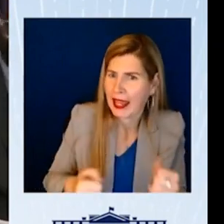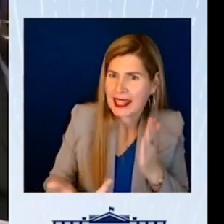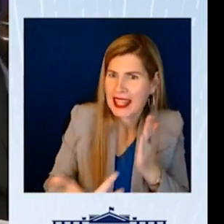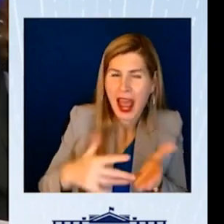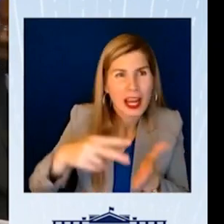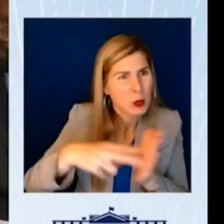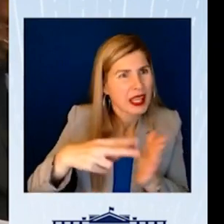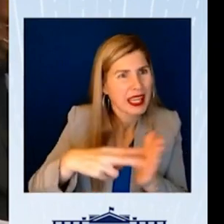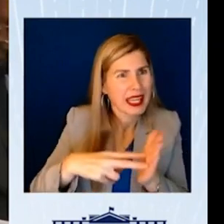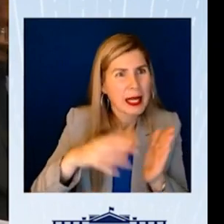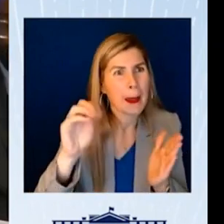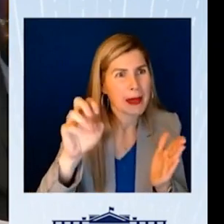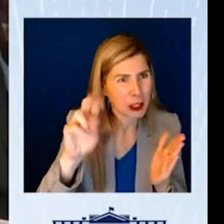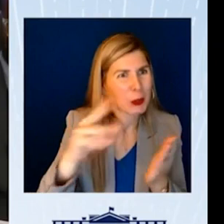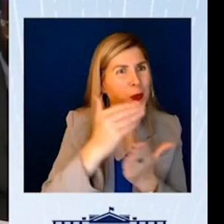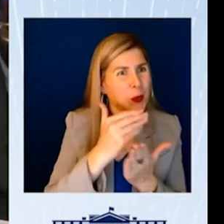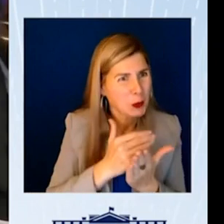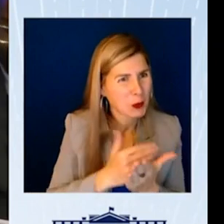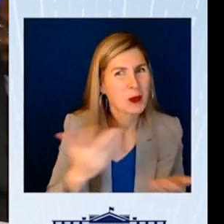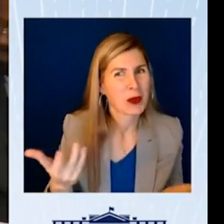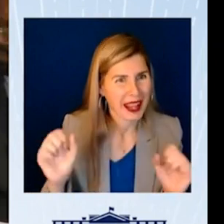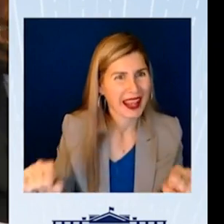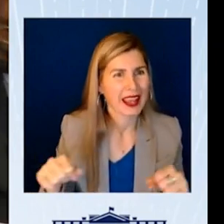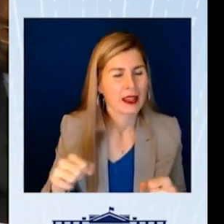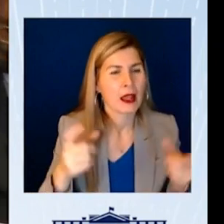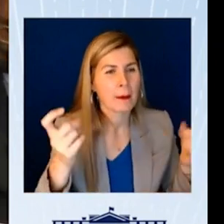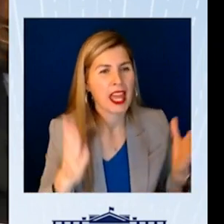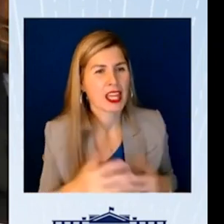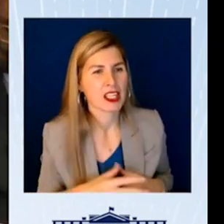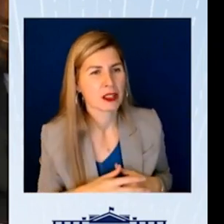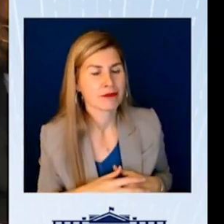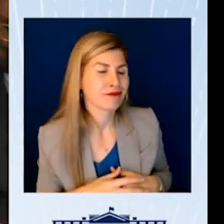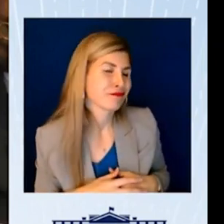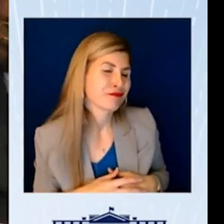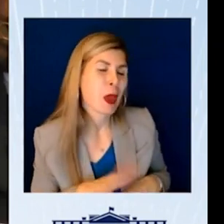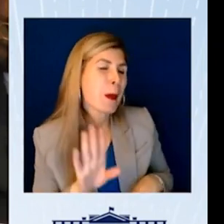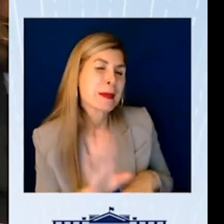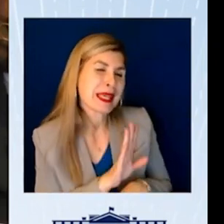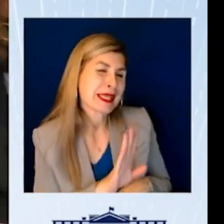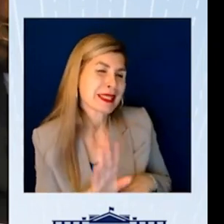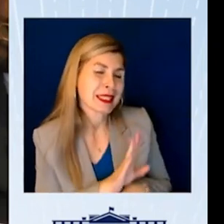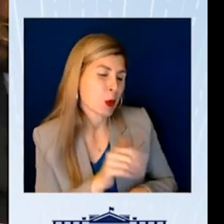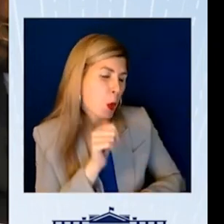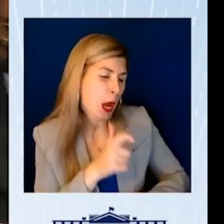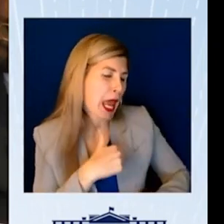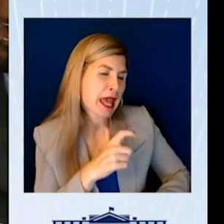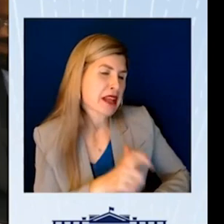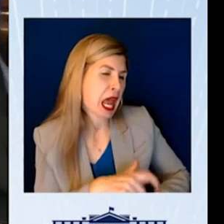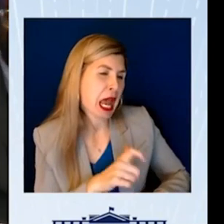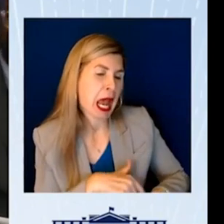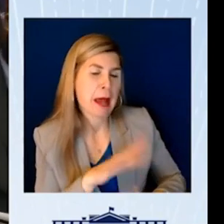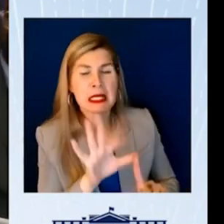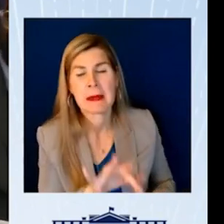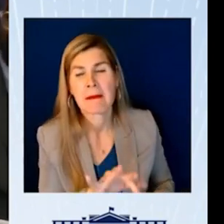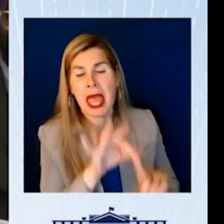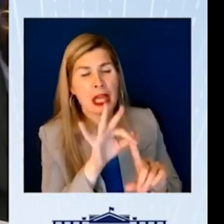emails and websites that are accessible. The manager said, we're very busy. We don't have time to do special things for